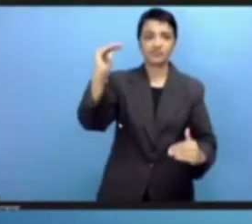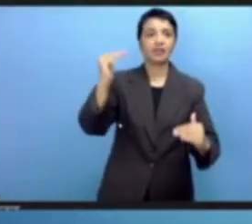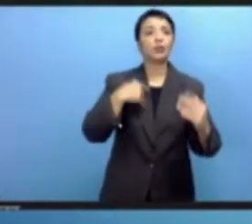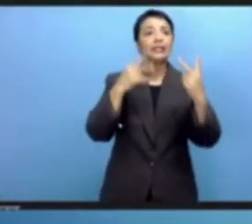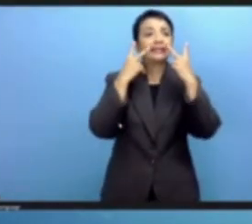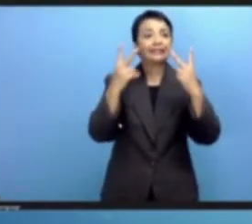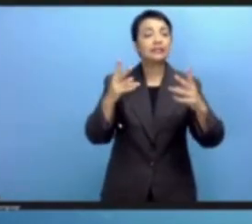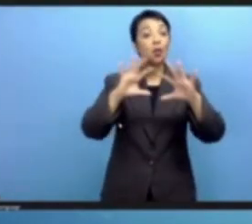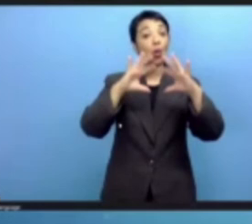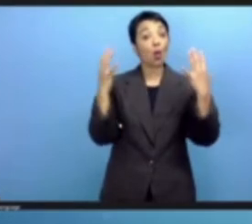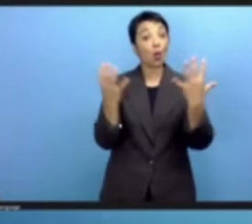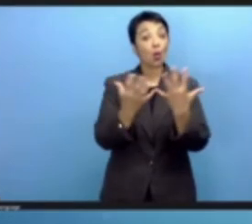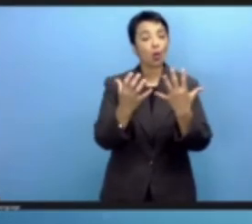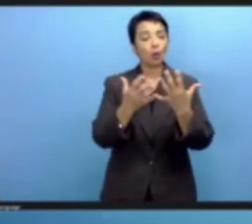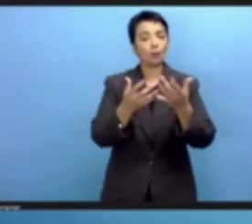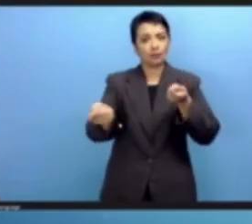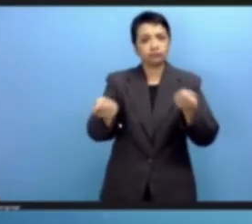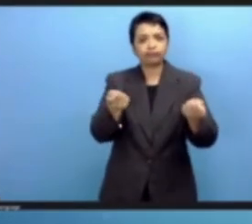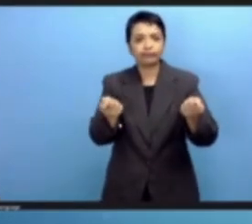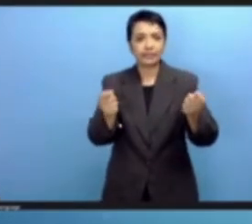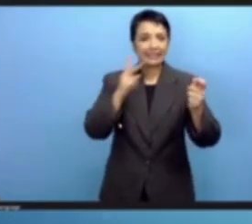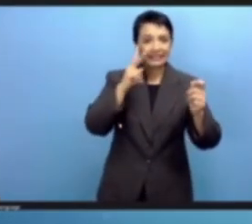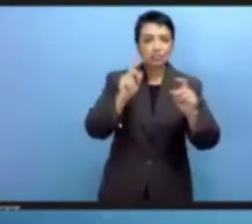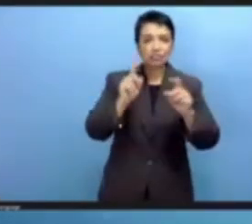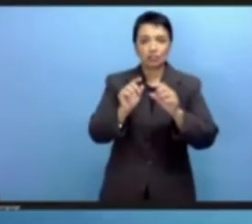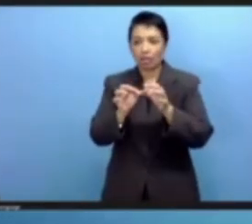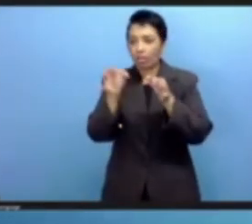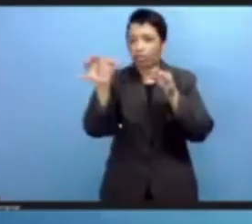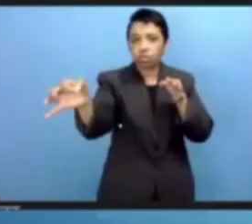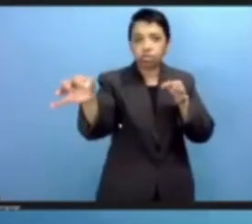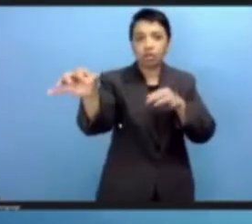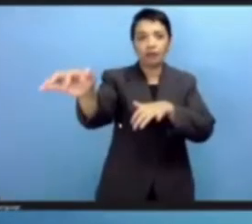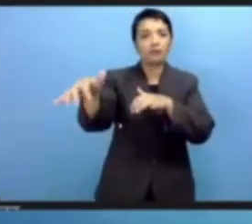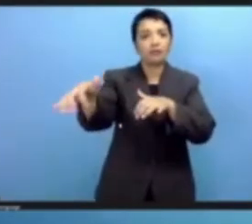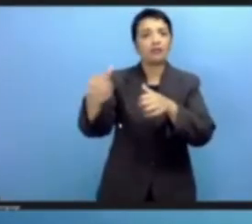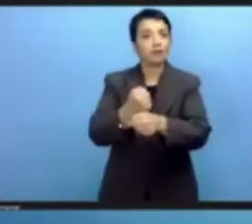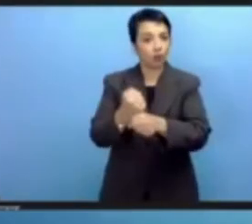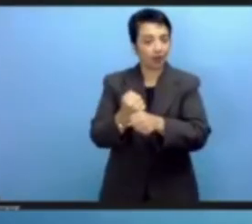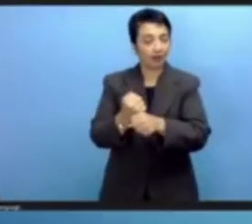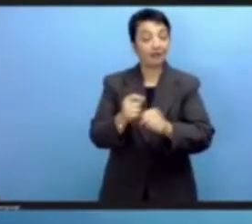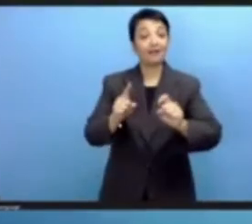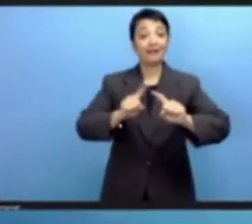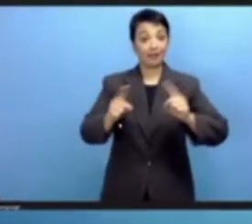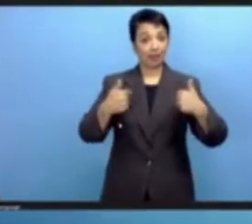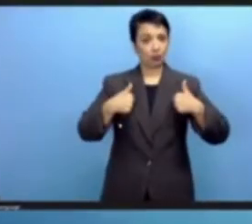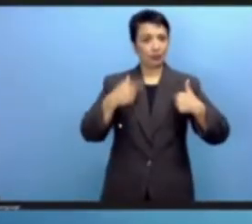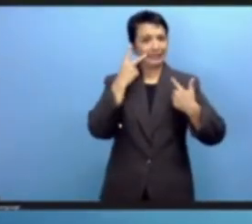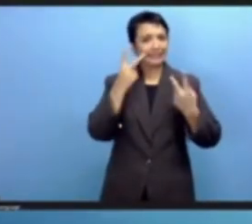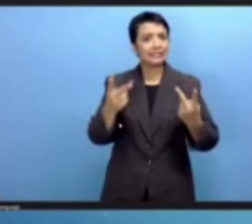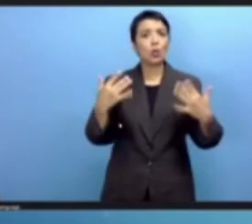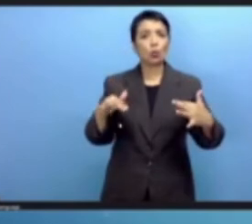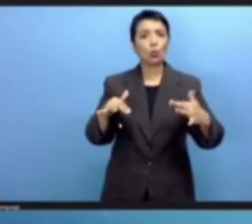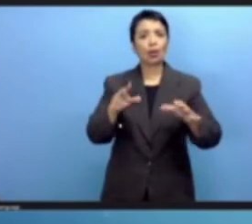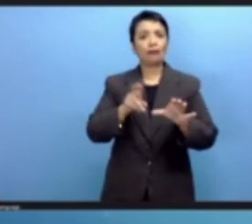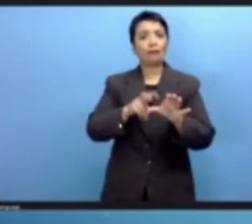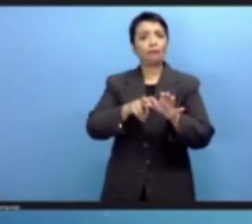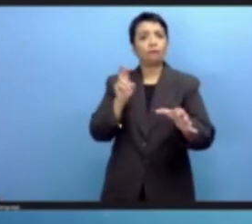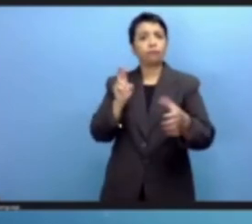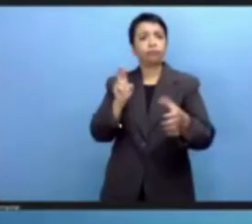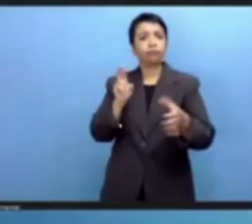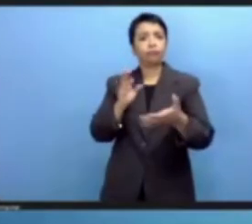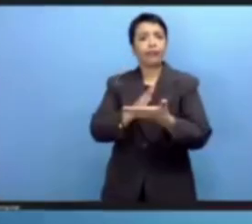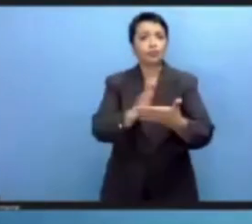activities safely and remotely, while another part continues to pay the price of being excluded. But can